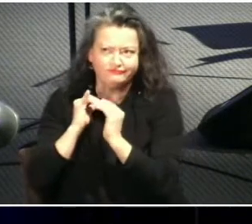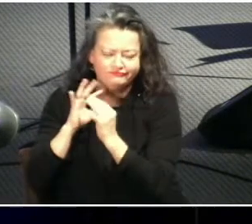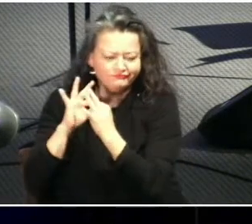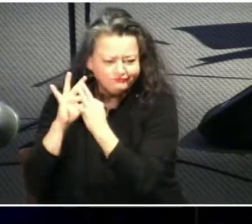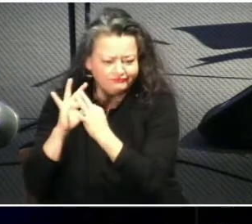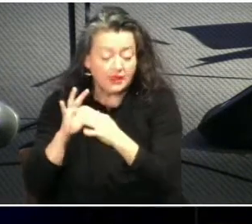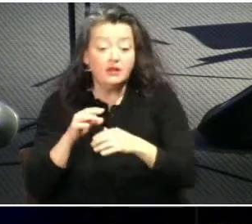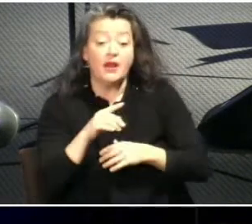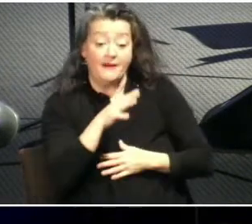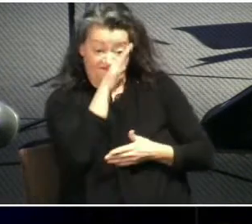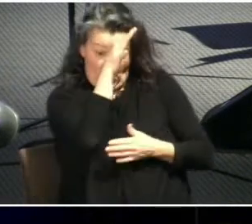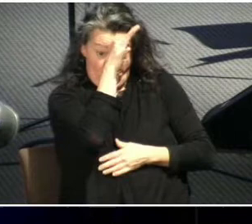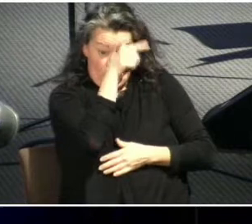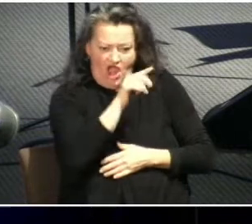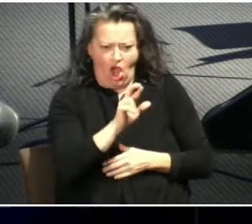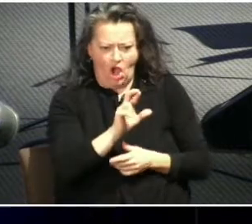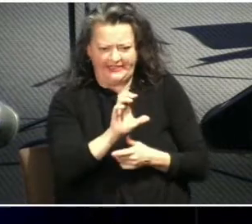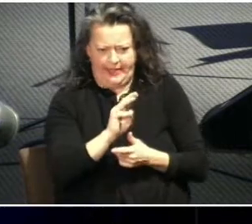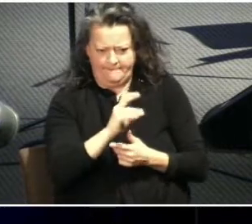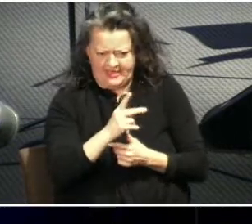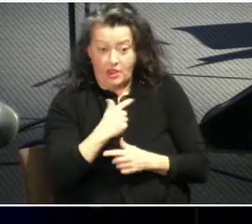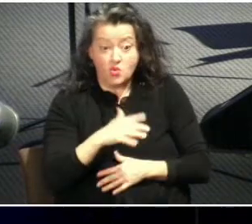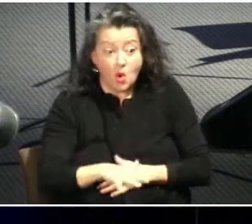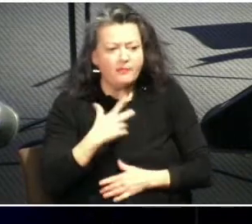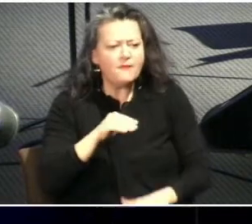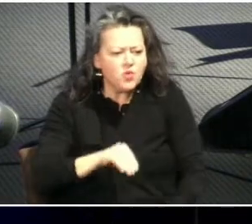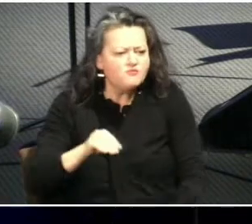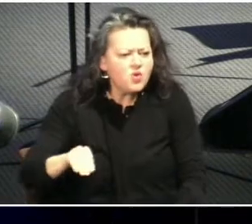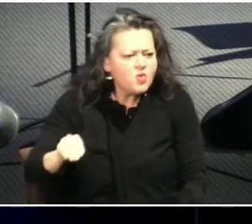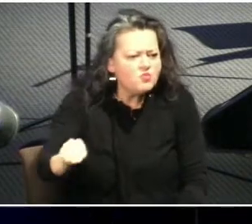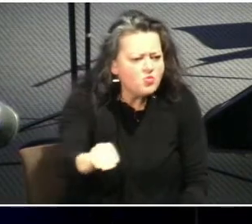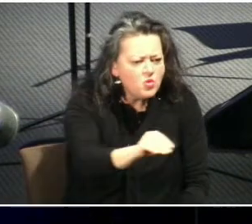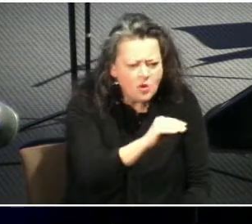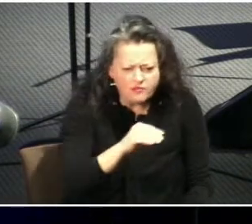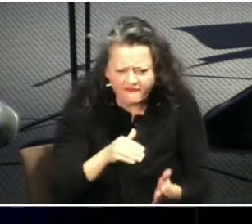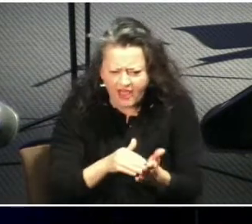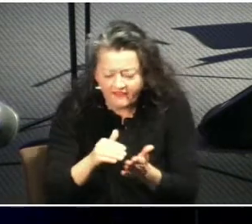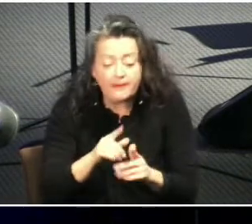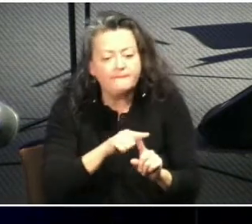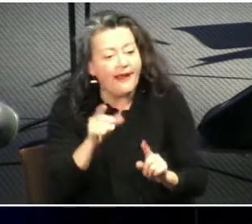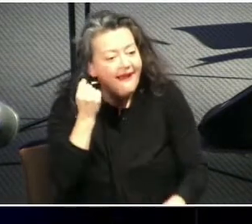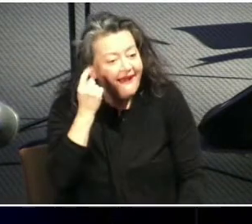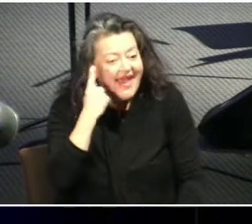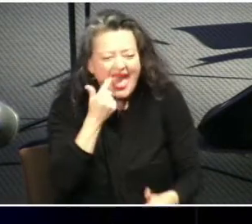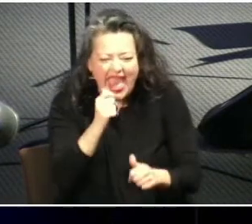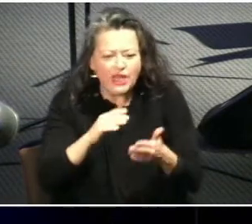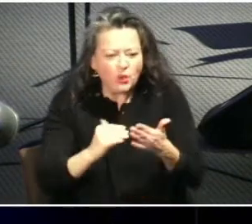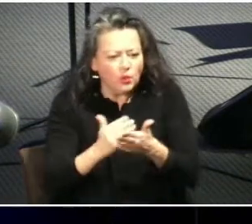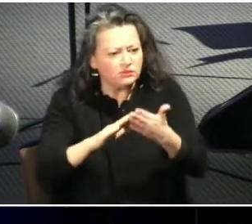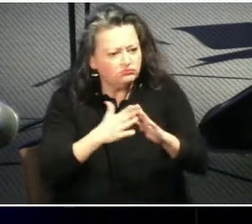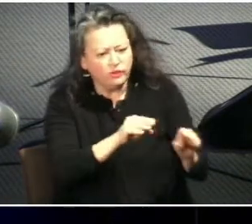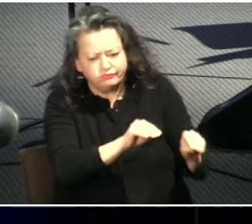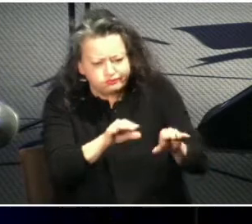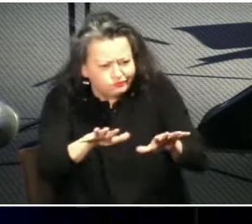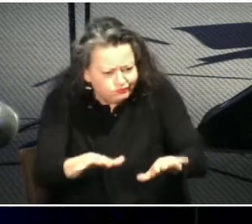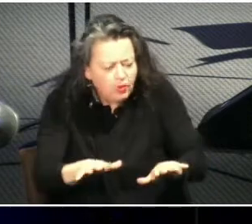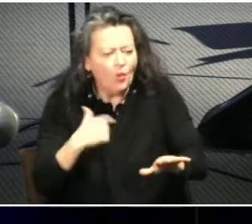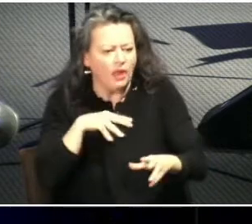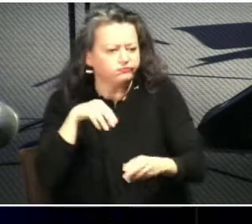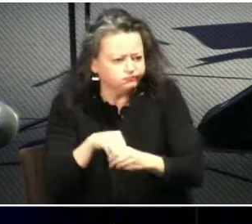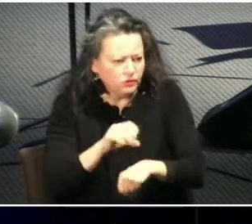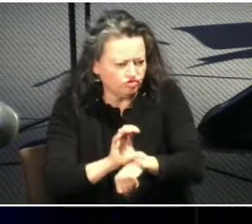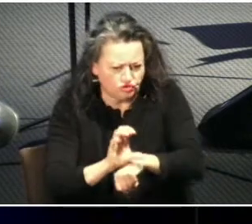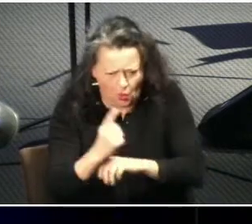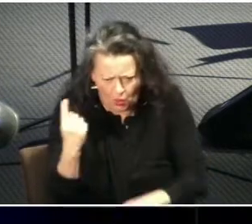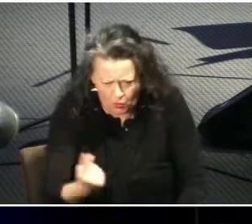my parents always made sure that we were very involved very connected with any churches in our community i have a lot of